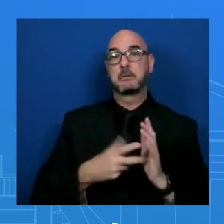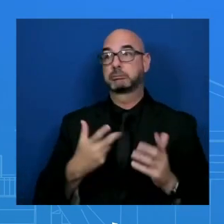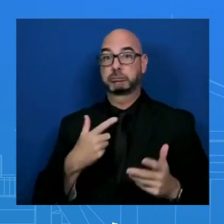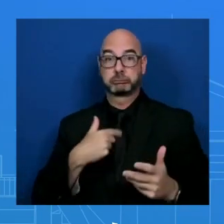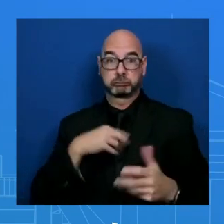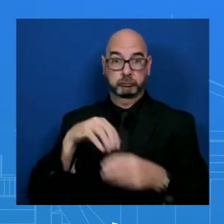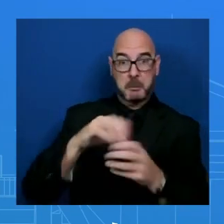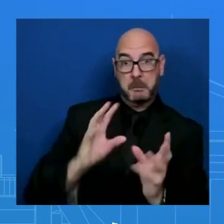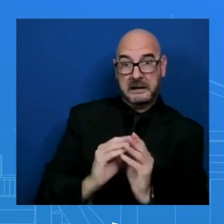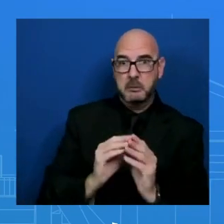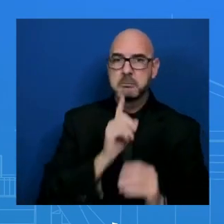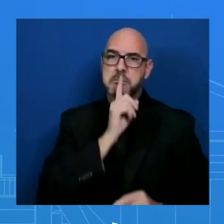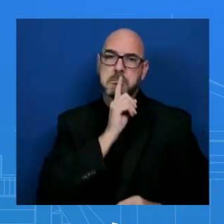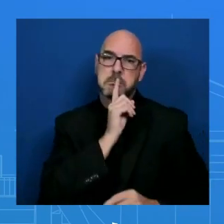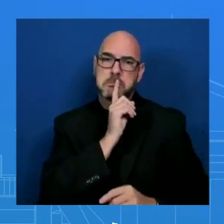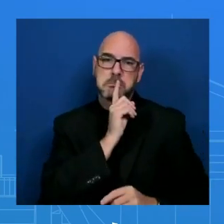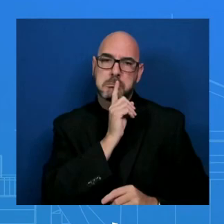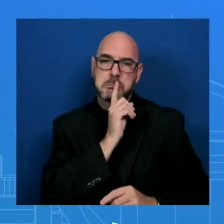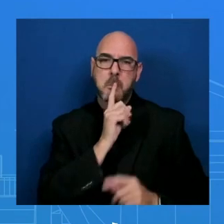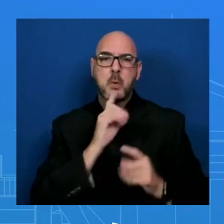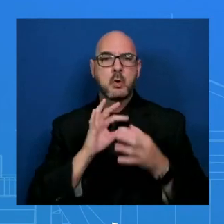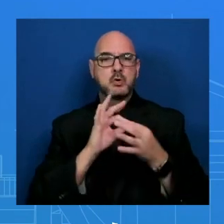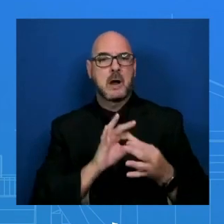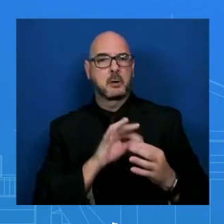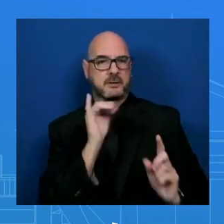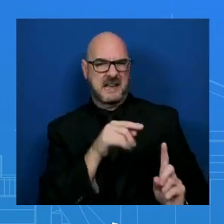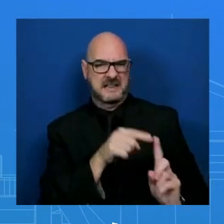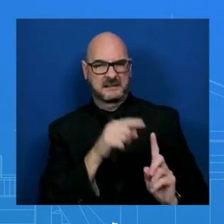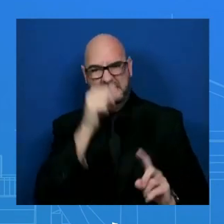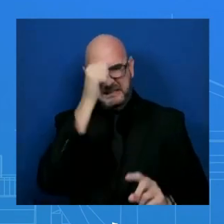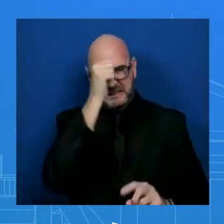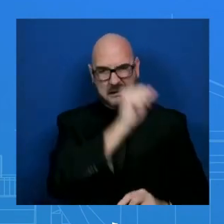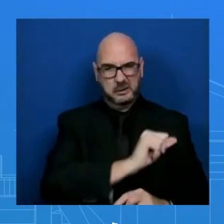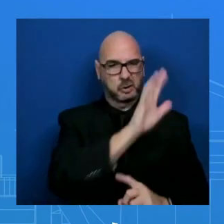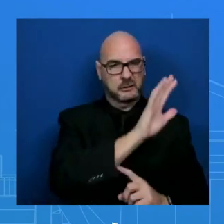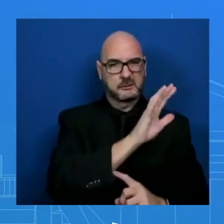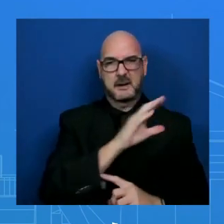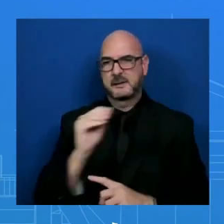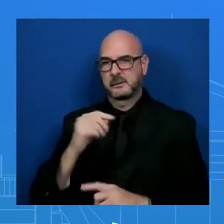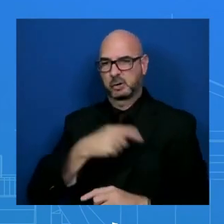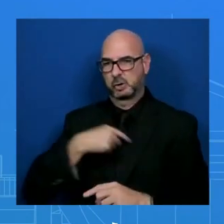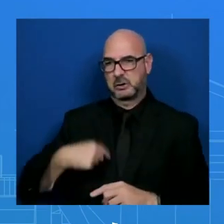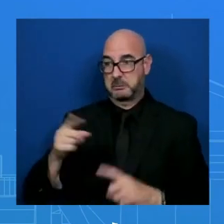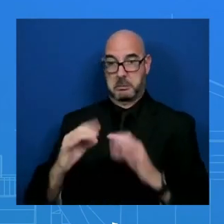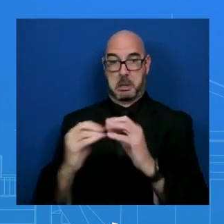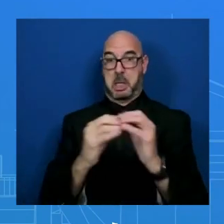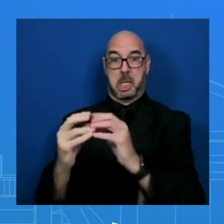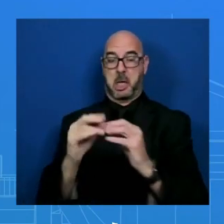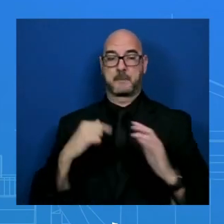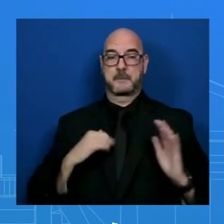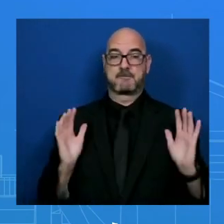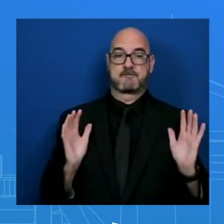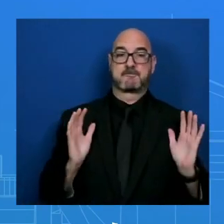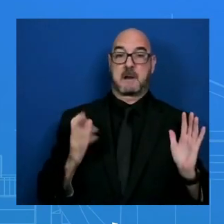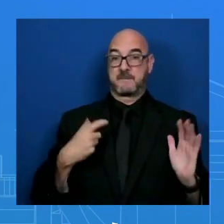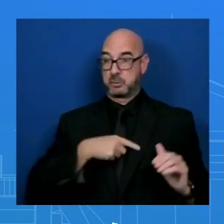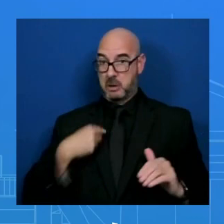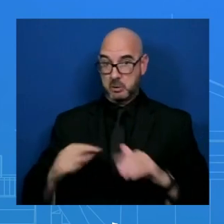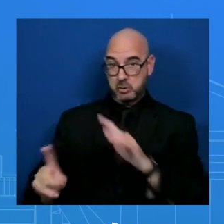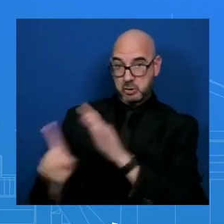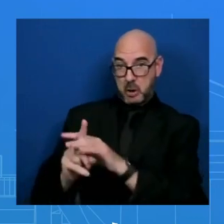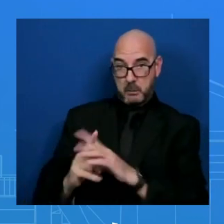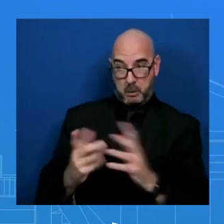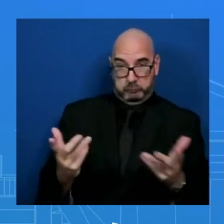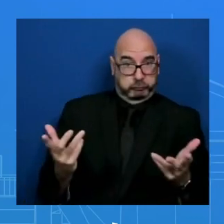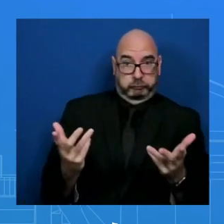India and China affecting the summit, really, that's up to China. If China wants to come in and play the role of spoiler, of course, that option is available to them.